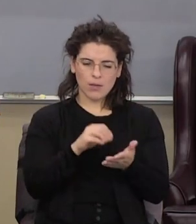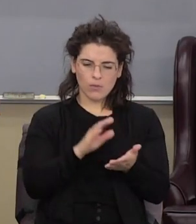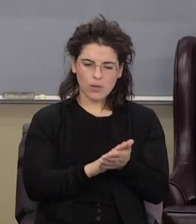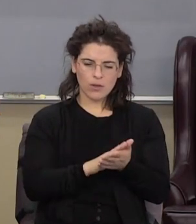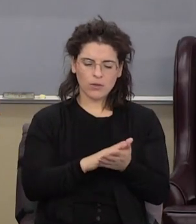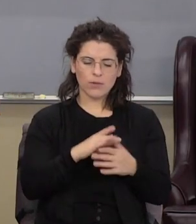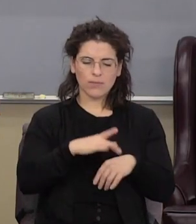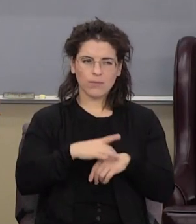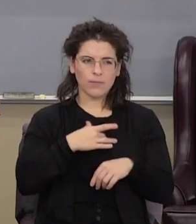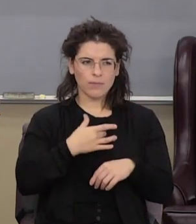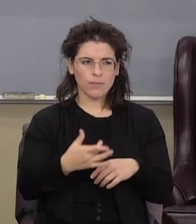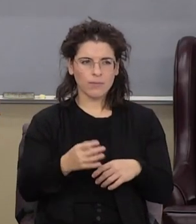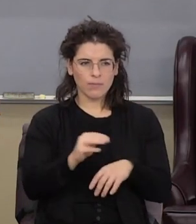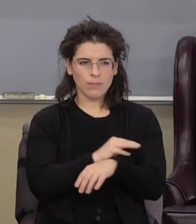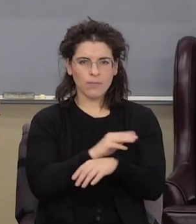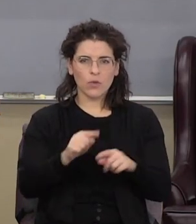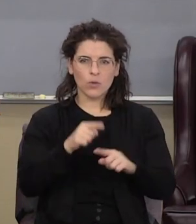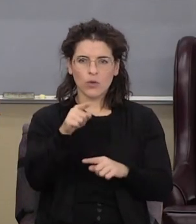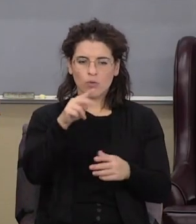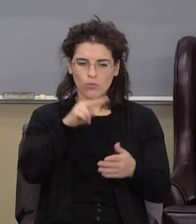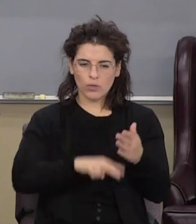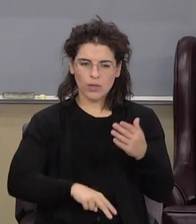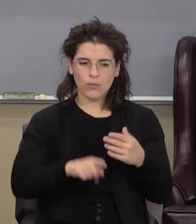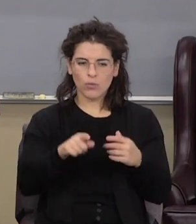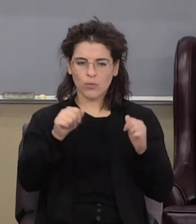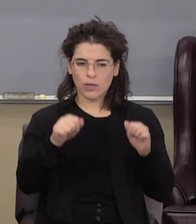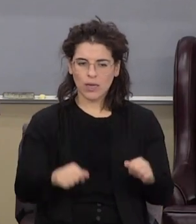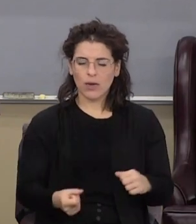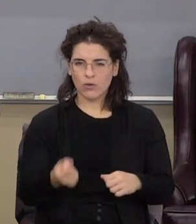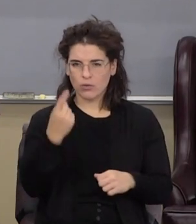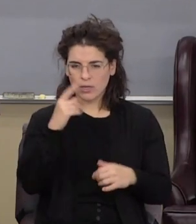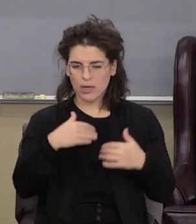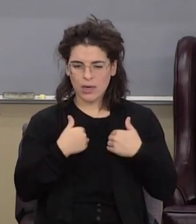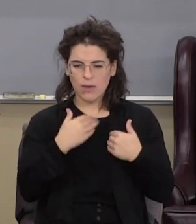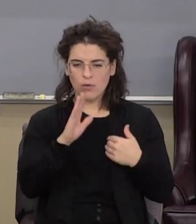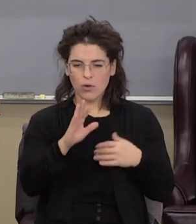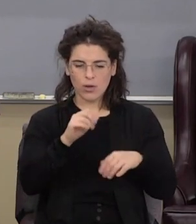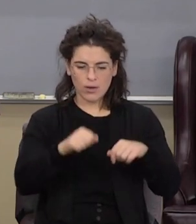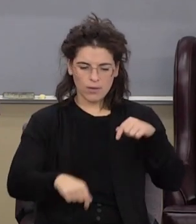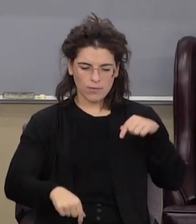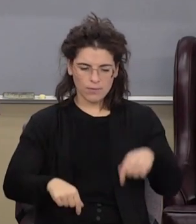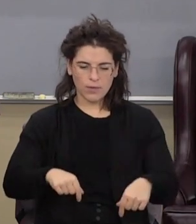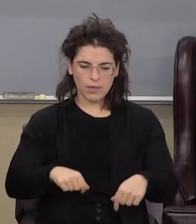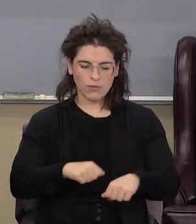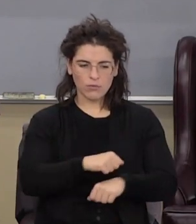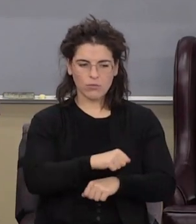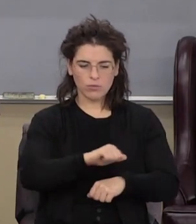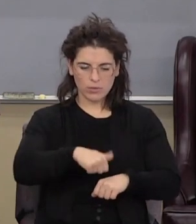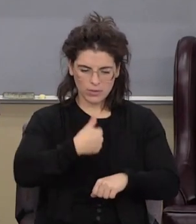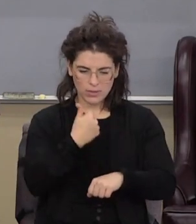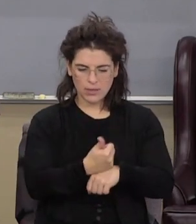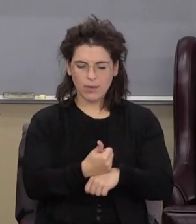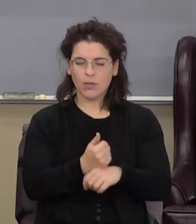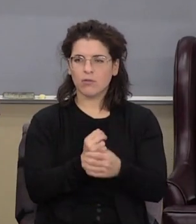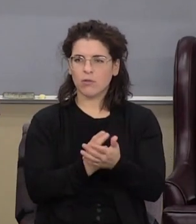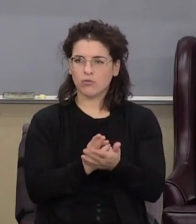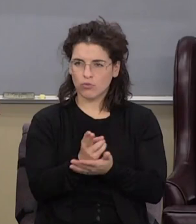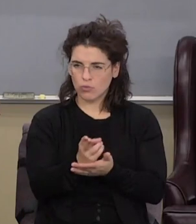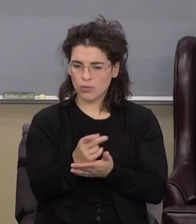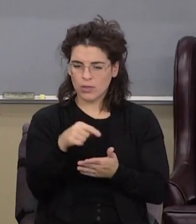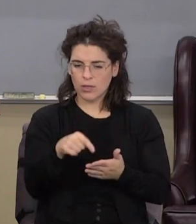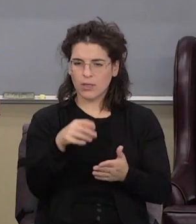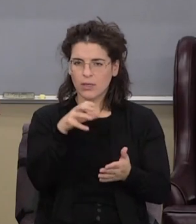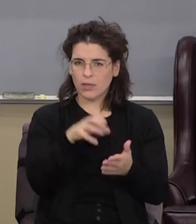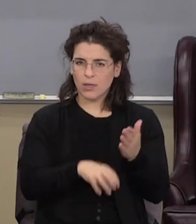so that when you read them, you can understand and have your feet grounded on truth. This passage is a key